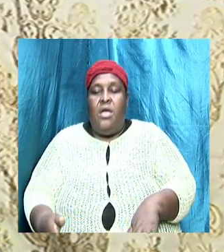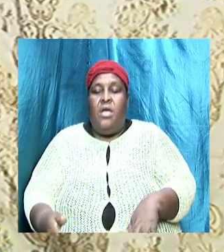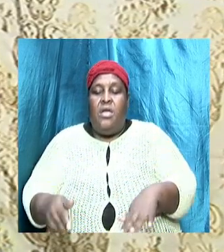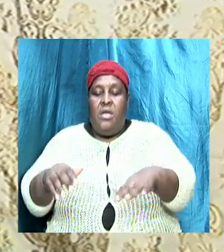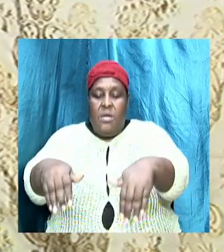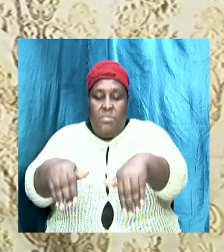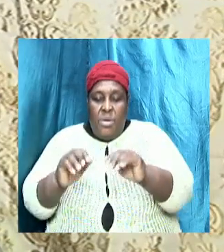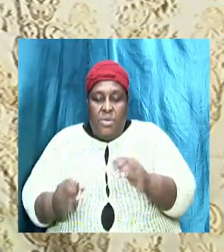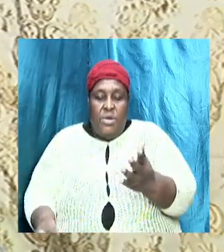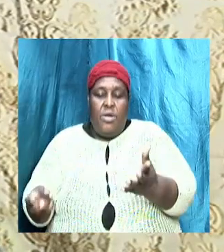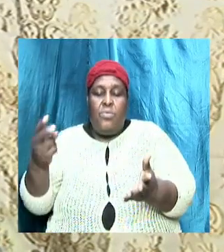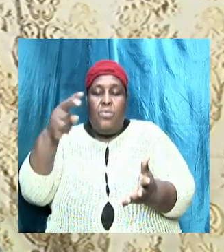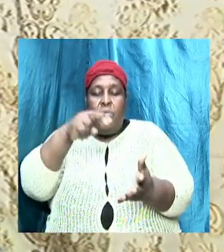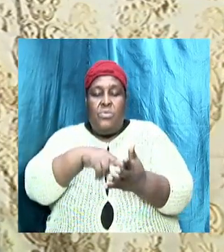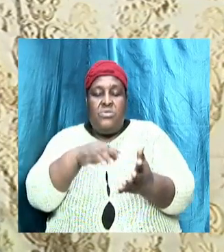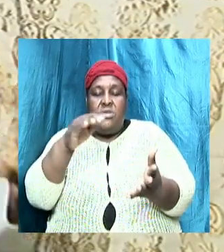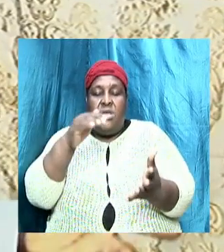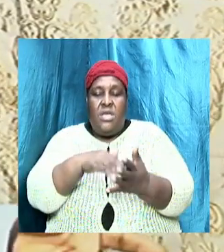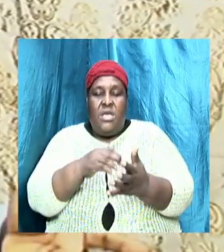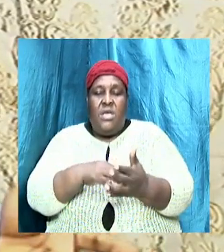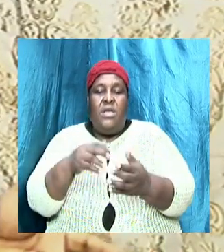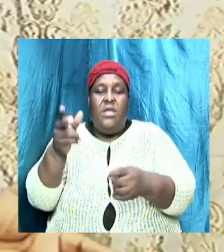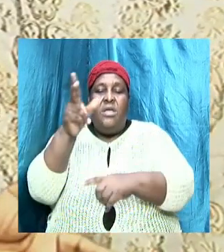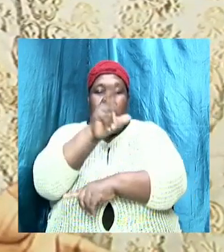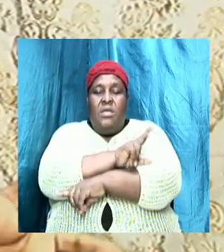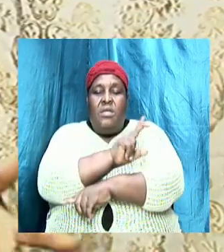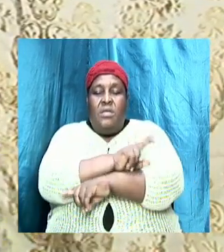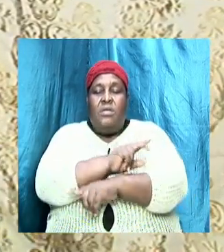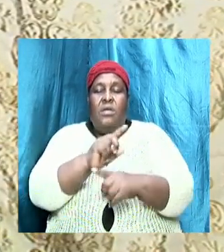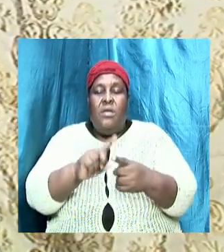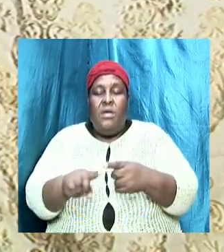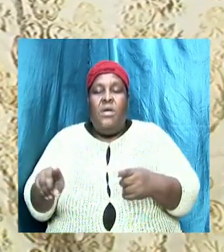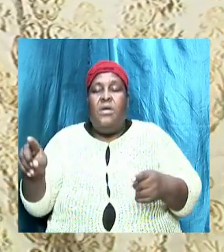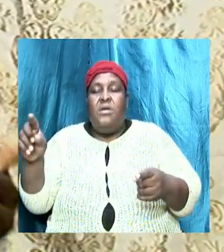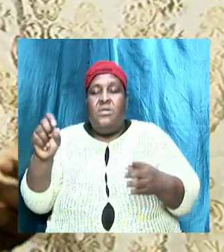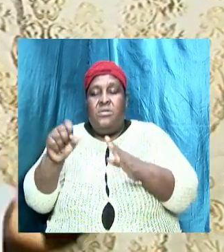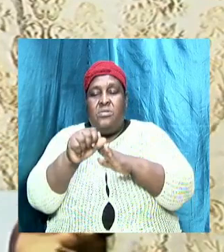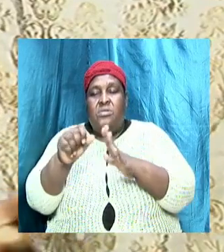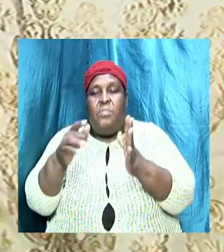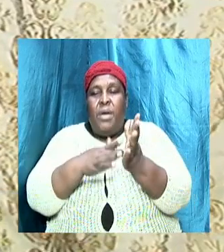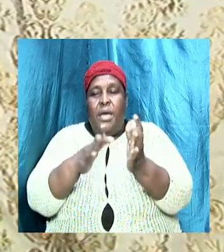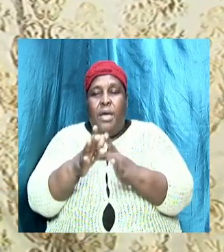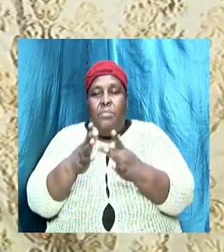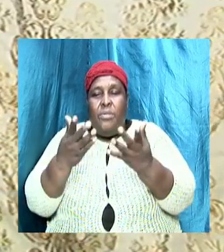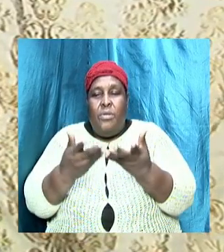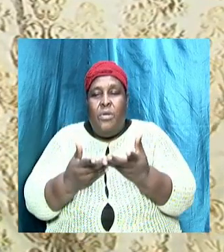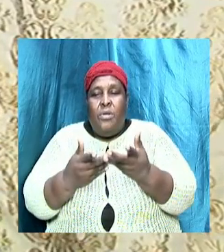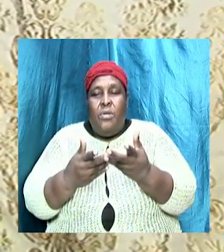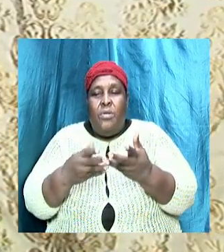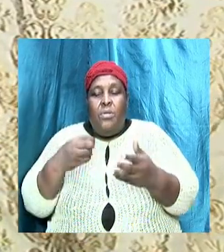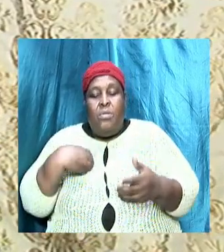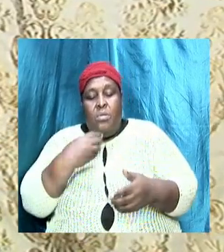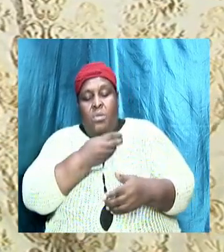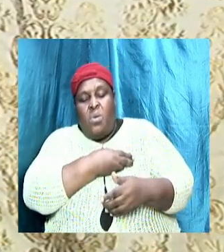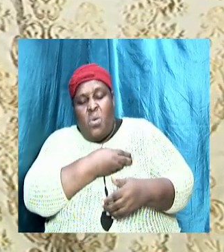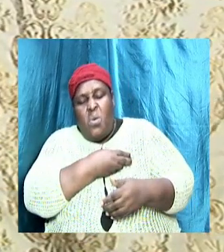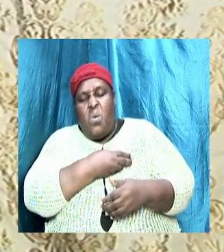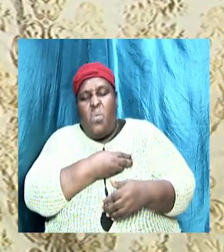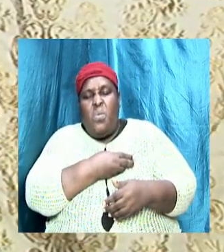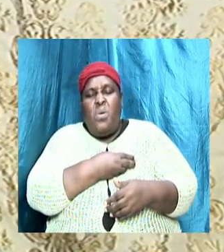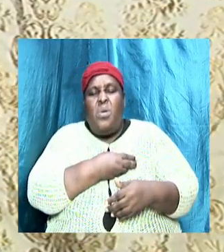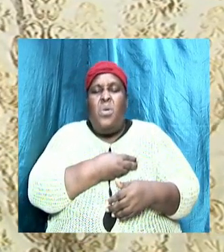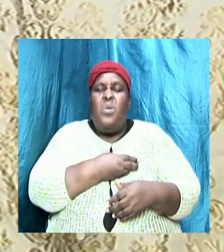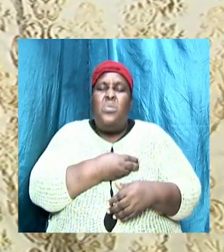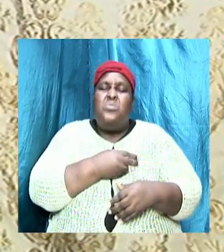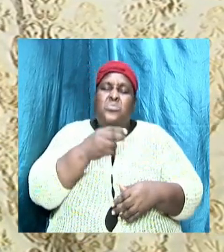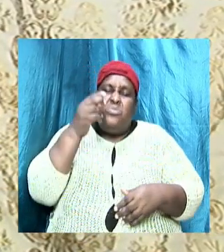it rose again on the third day according to the scripture our responsibility our duty is to teach the word